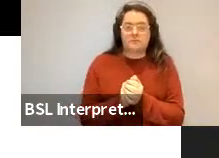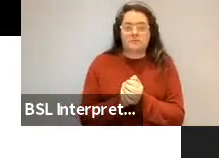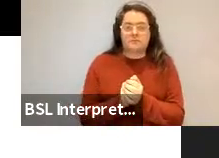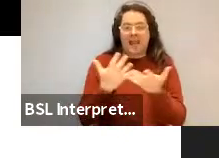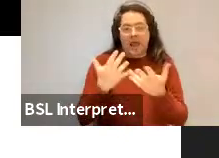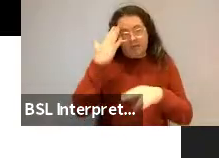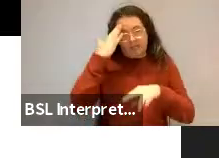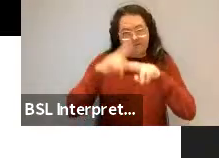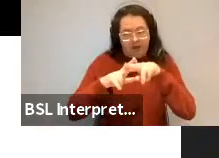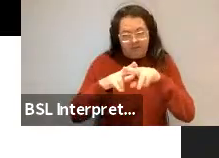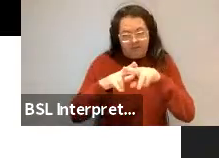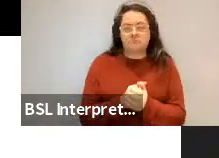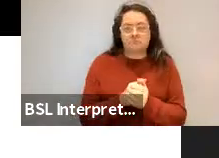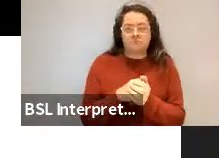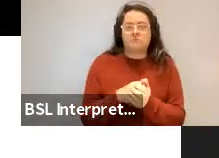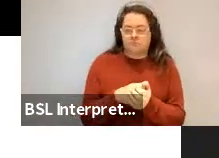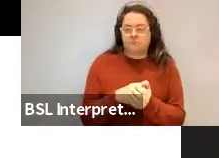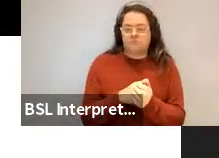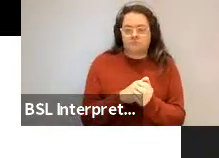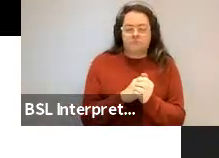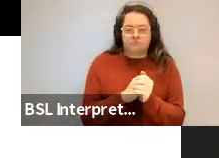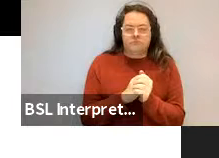But now we prefer mother and father.